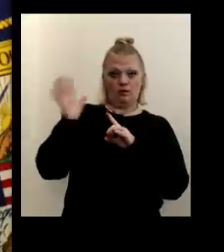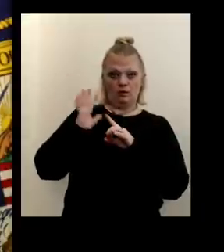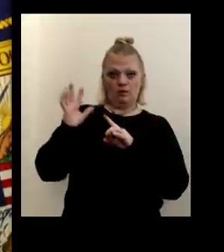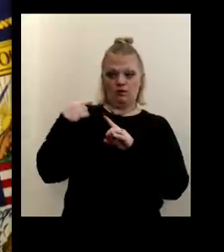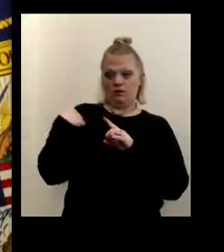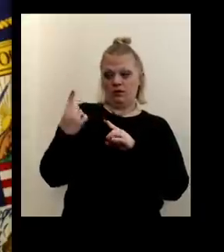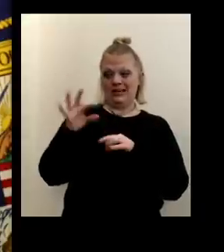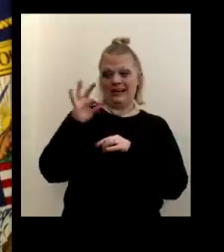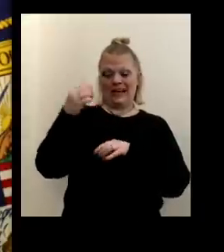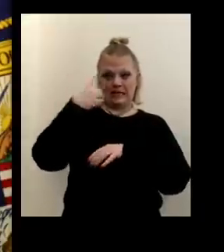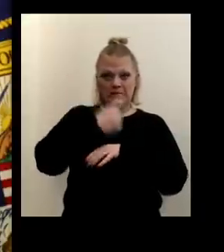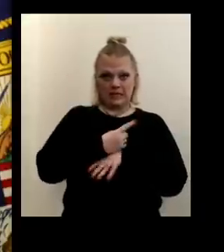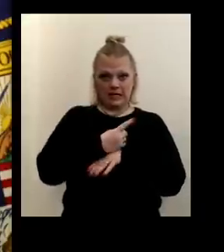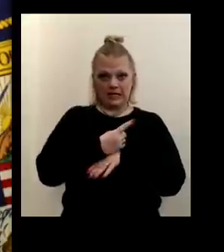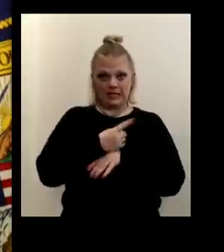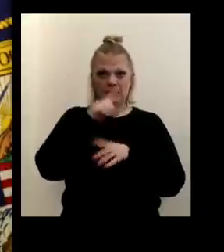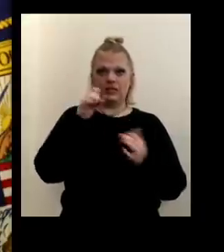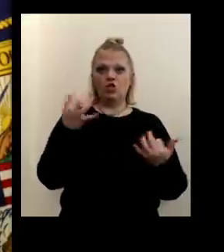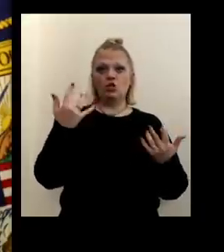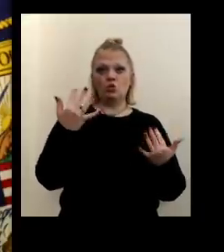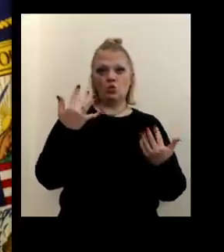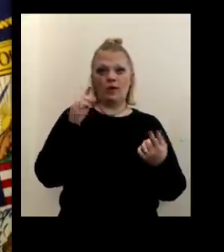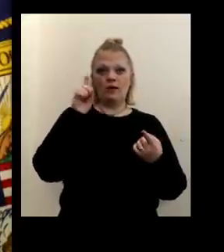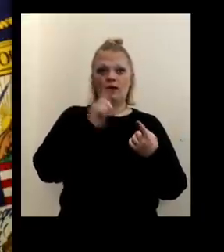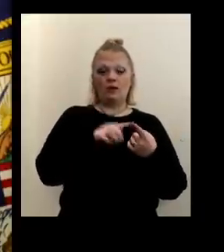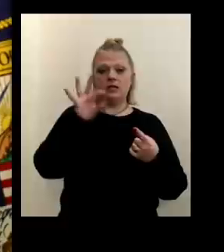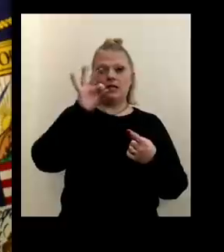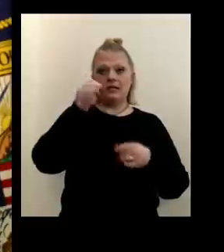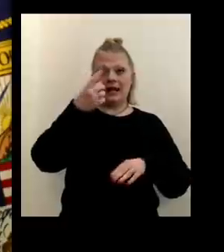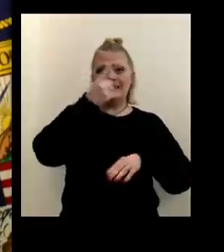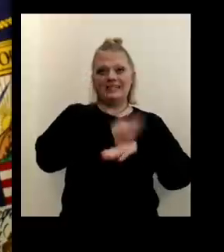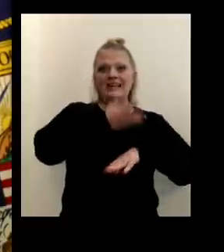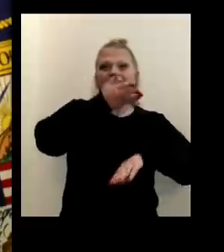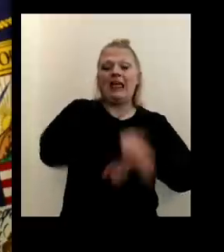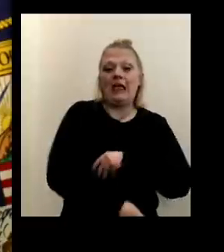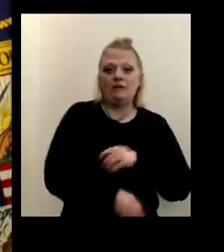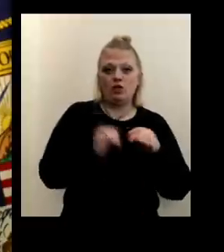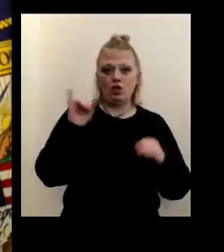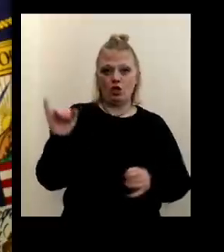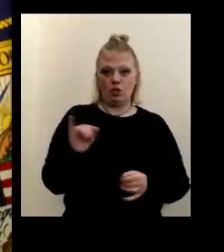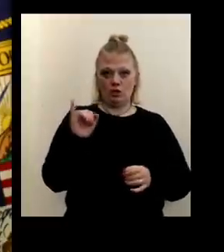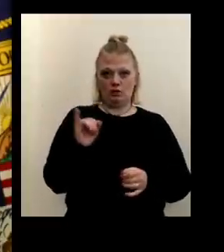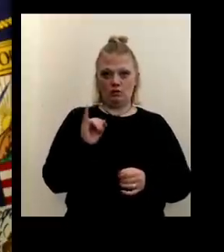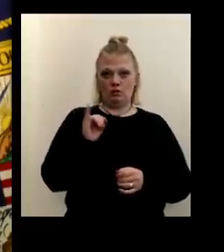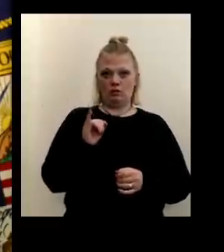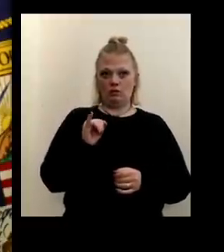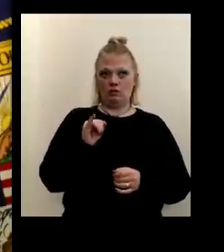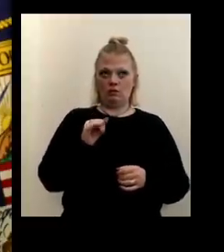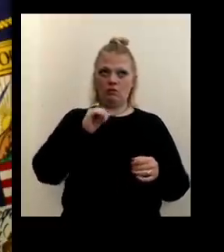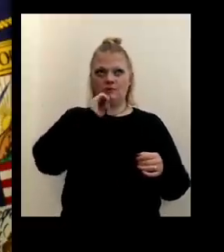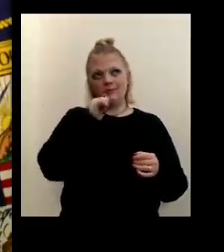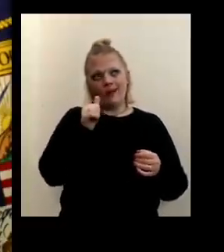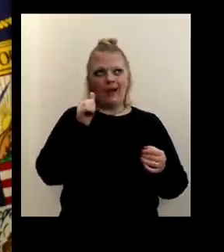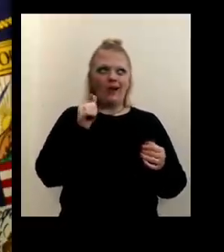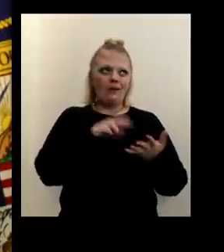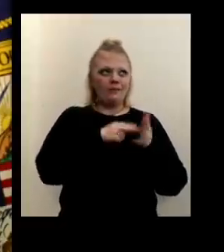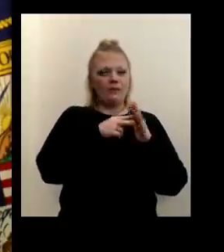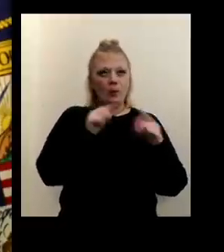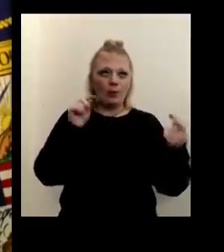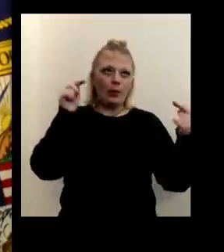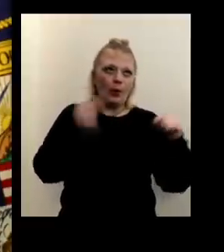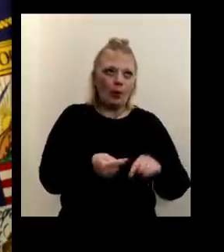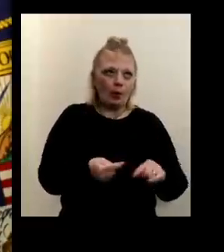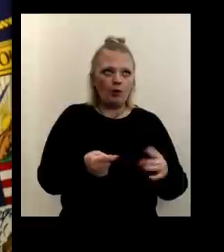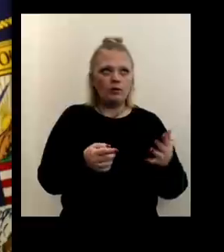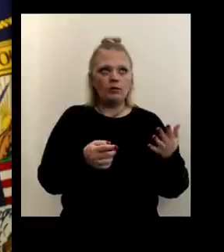90 days should, um, should wait until 90 days after their infection because not that it would hurt them, not that we know that it